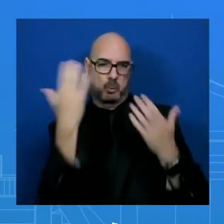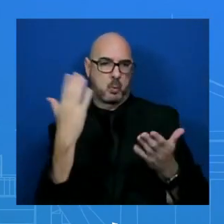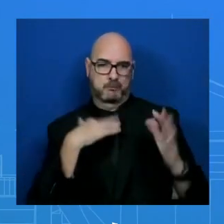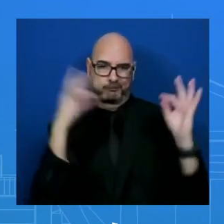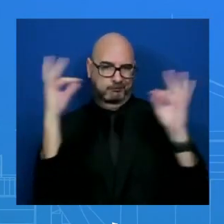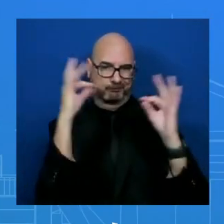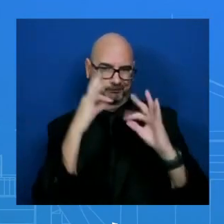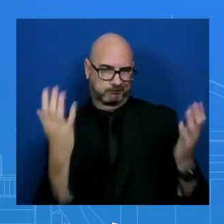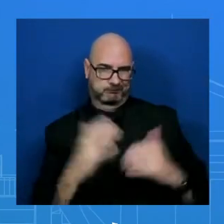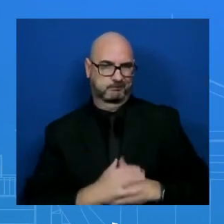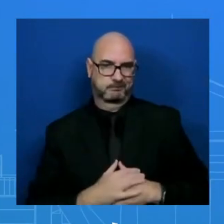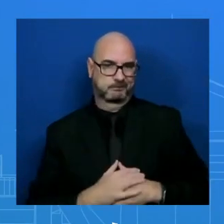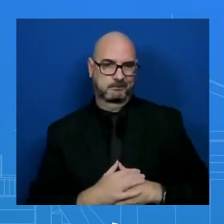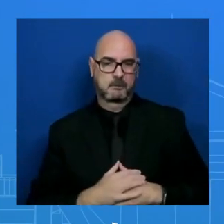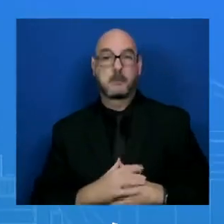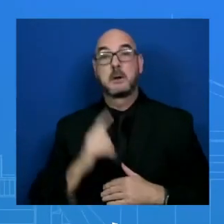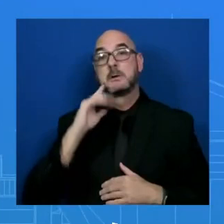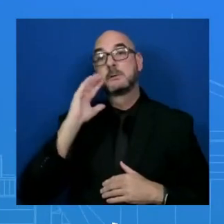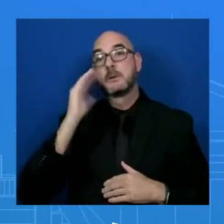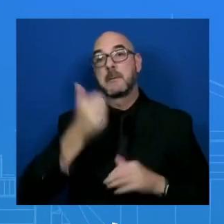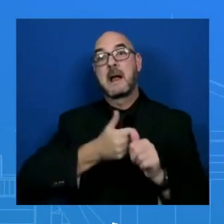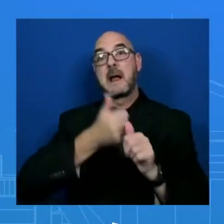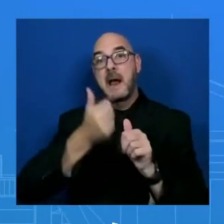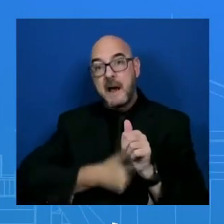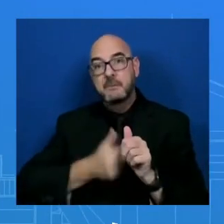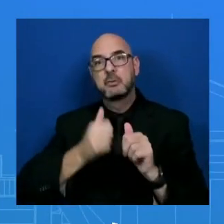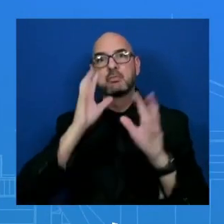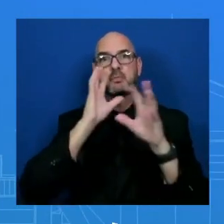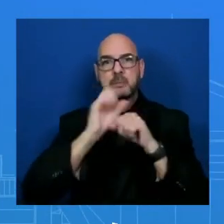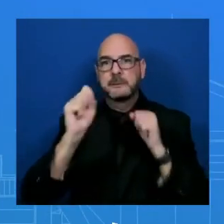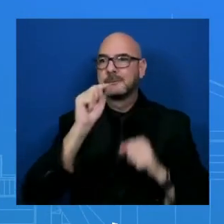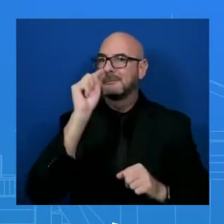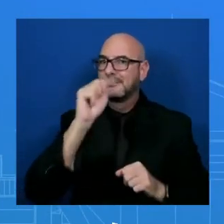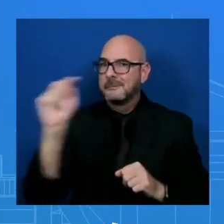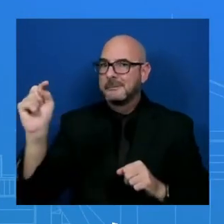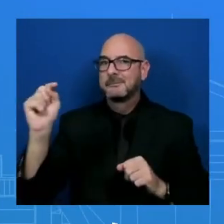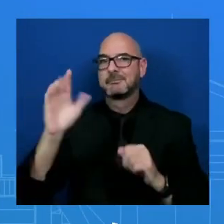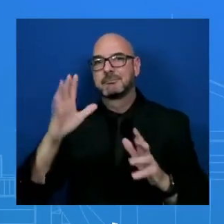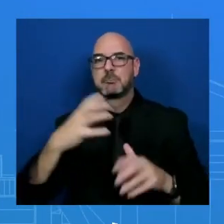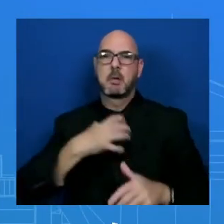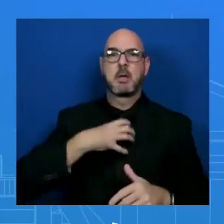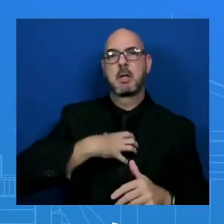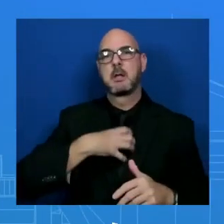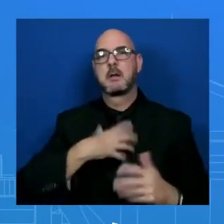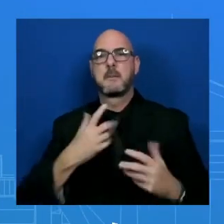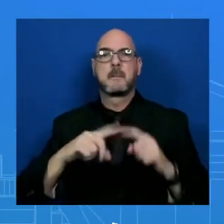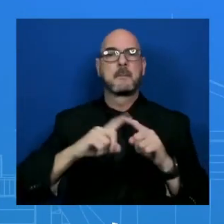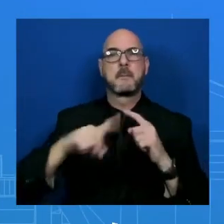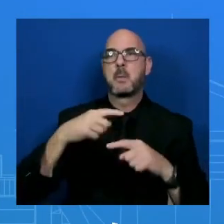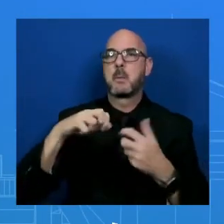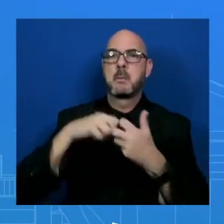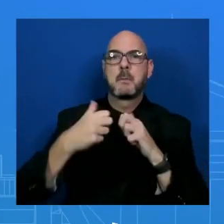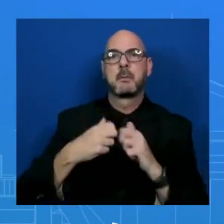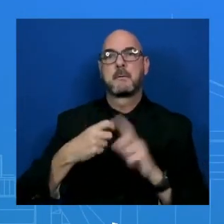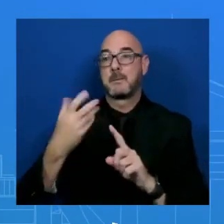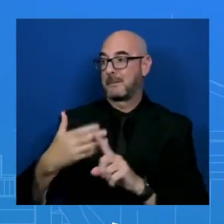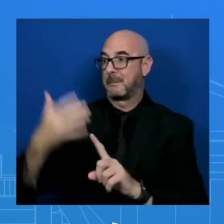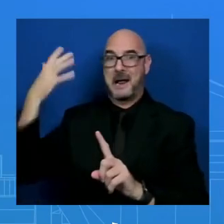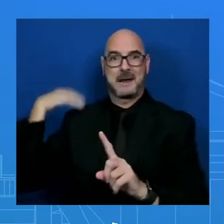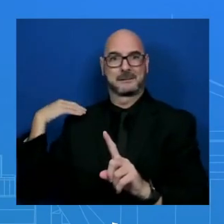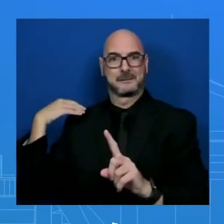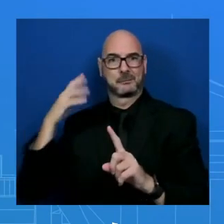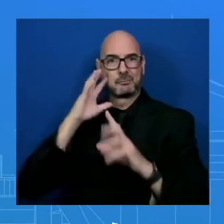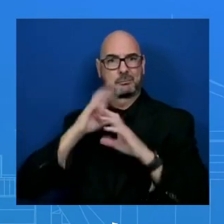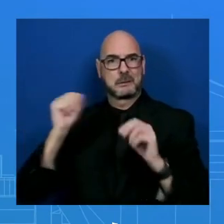administration, when it gets into office, complains about the problems it inherits from the previous administration. But how do you defend this